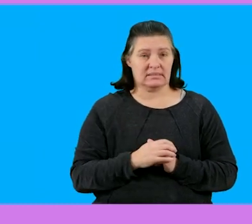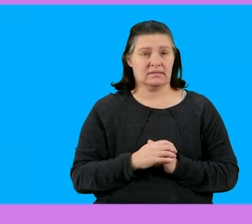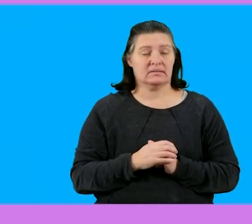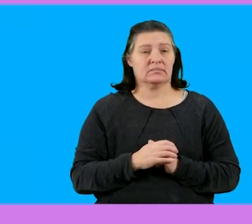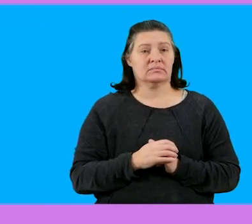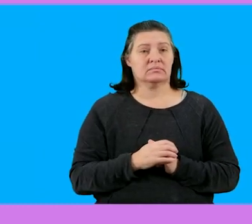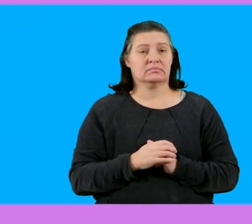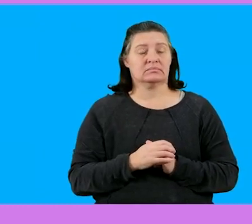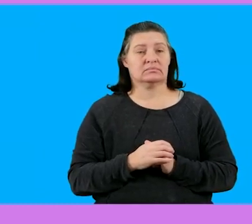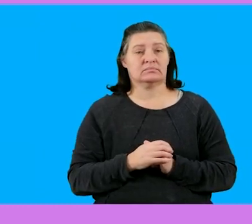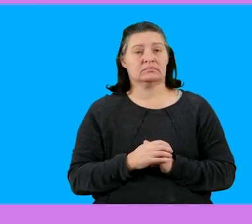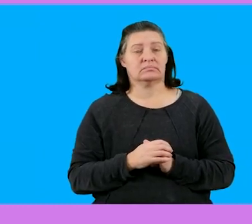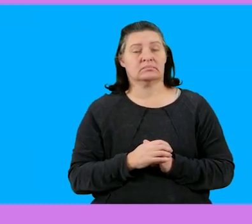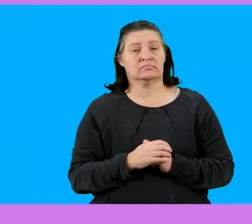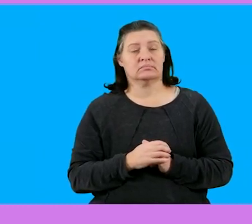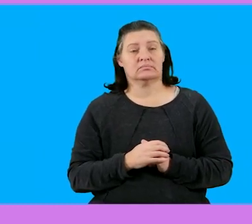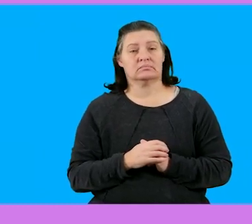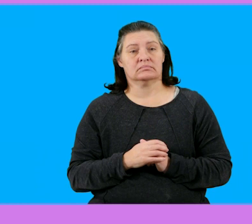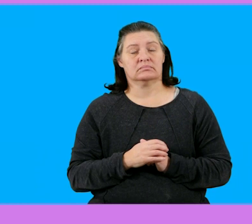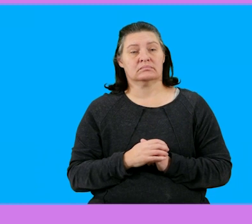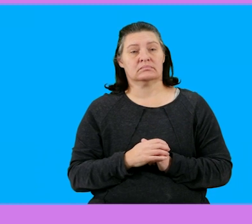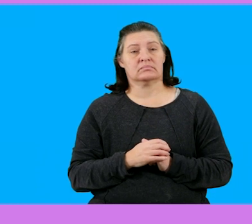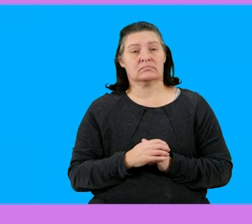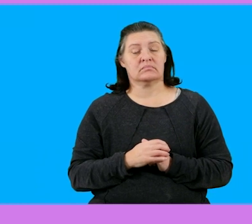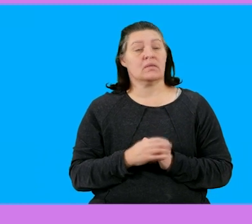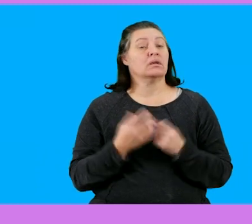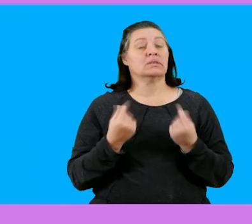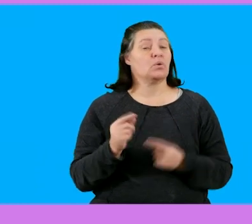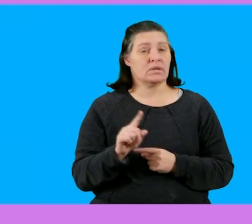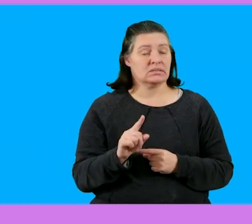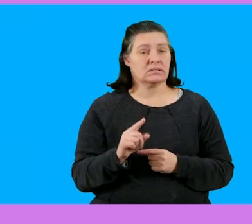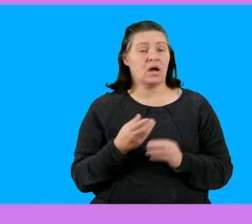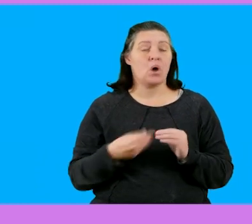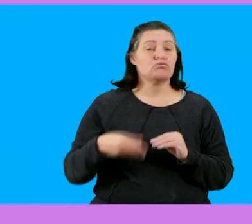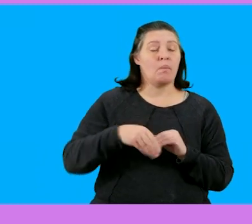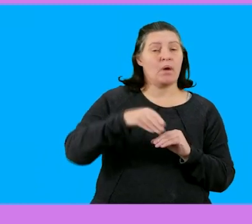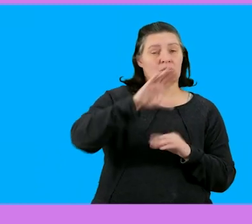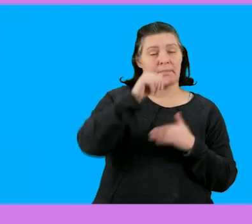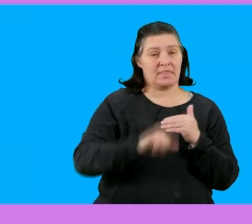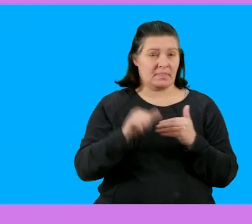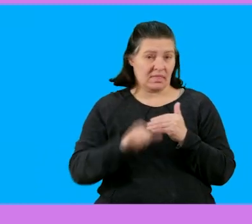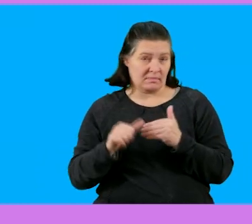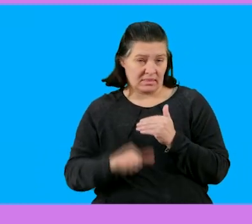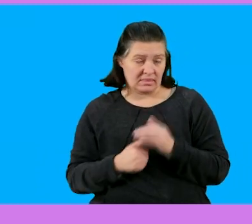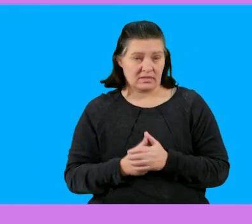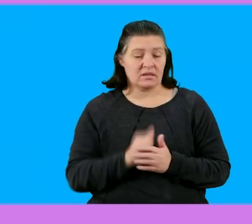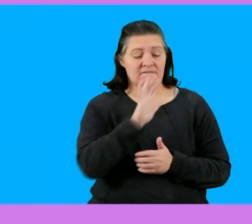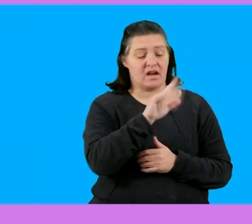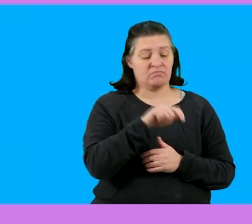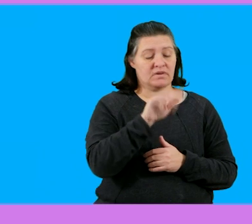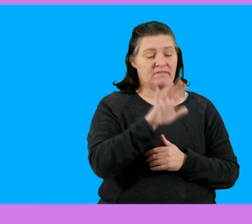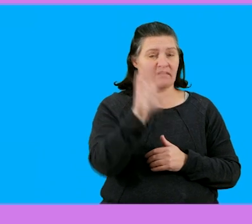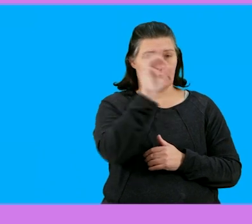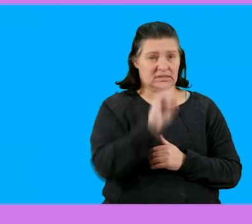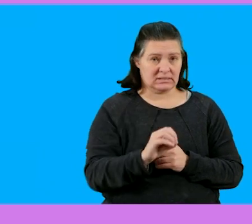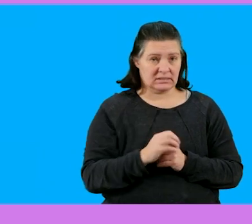right and now remember this is done on a compounded monthly okay so I'll say 5